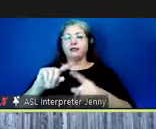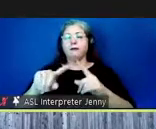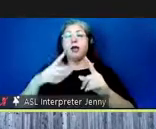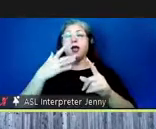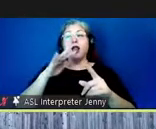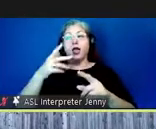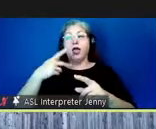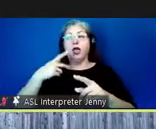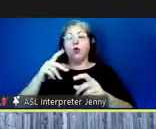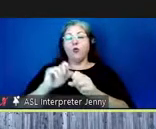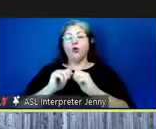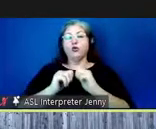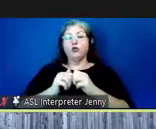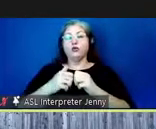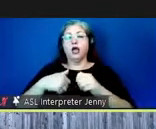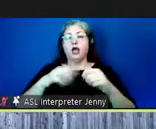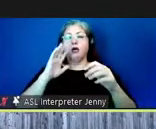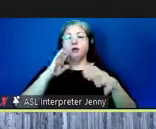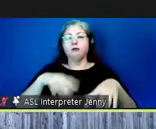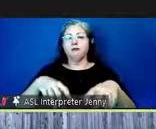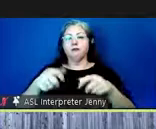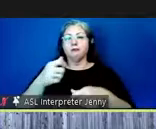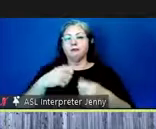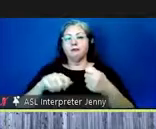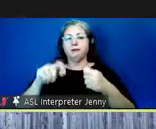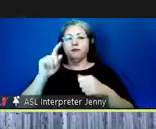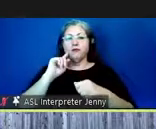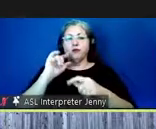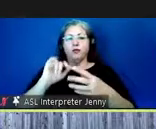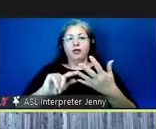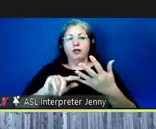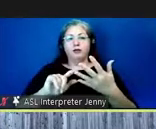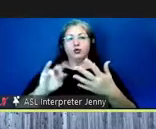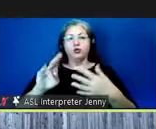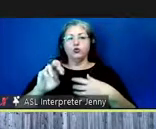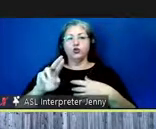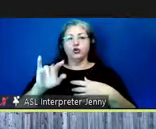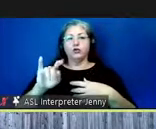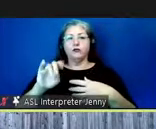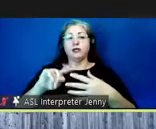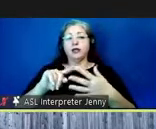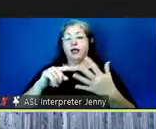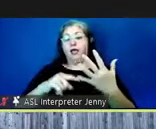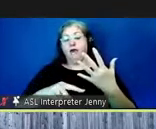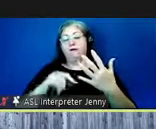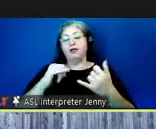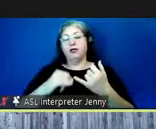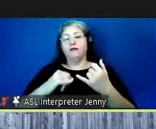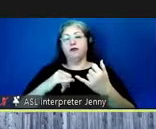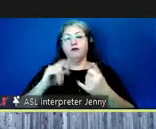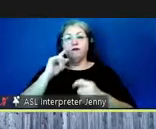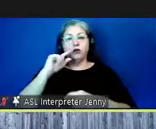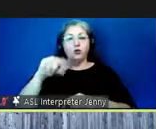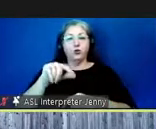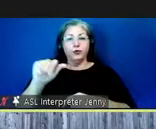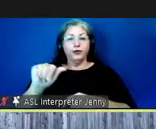him on that and so i will take over the user interface and after that we have q a